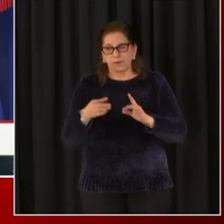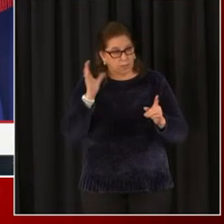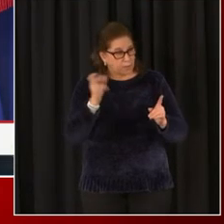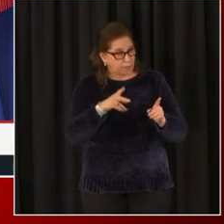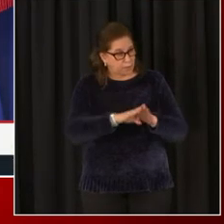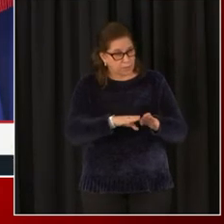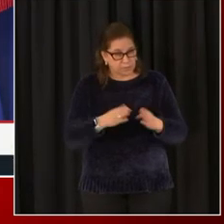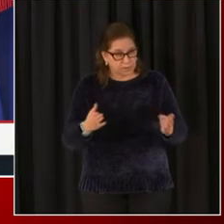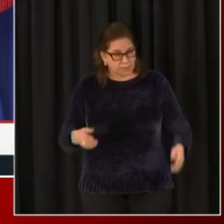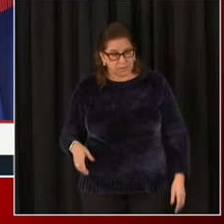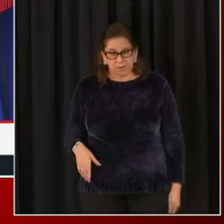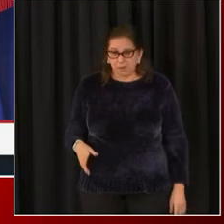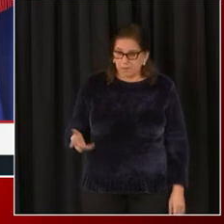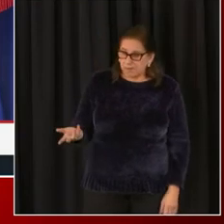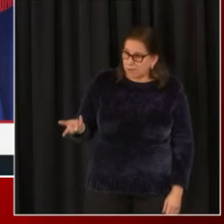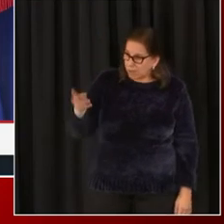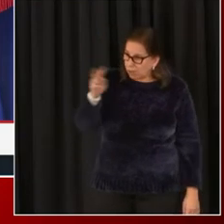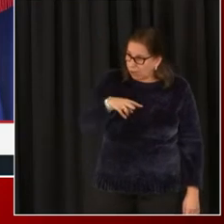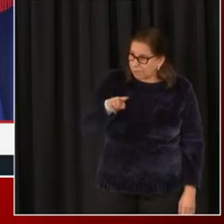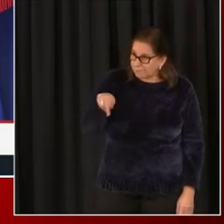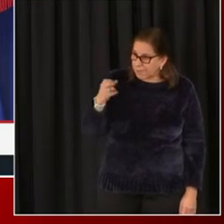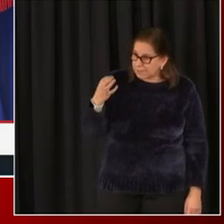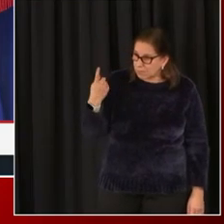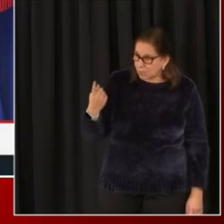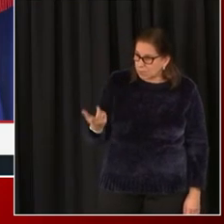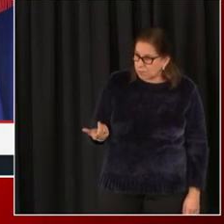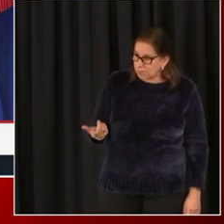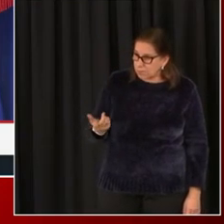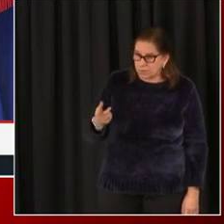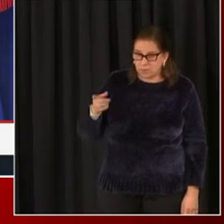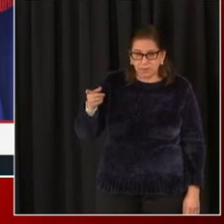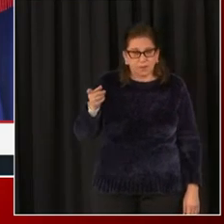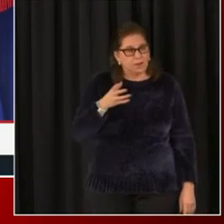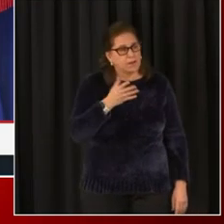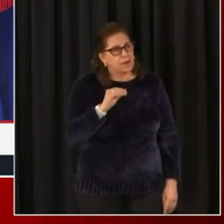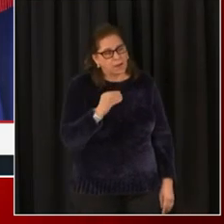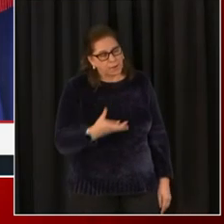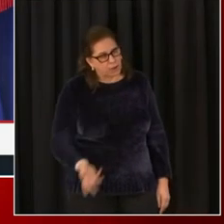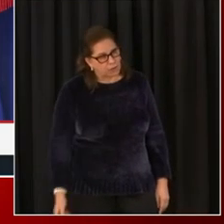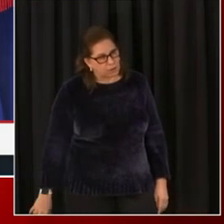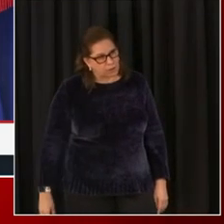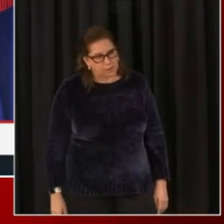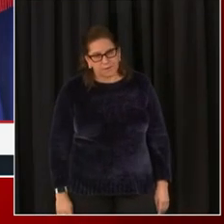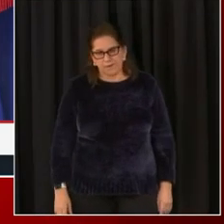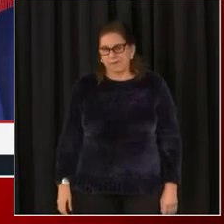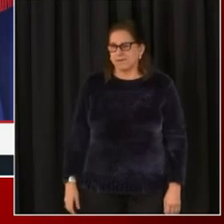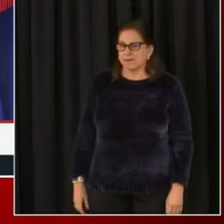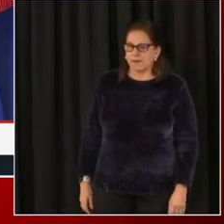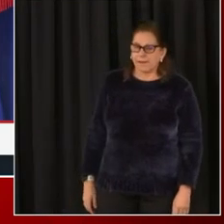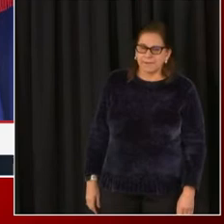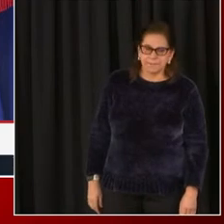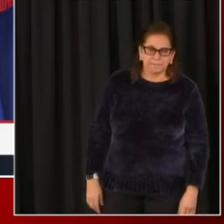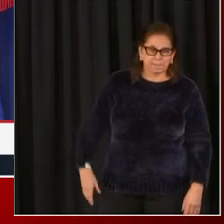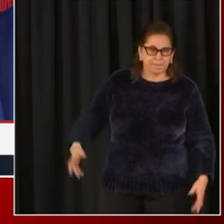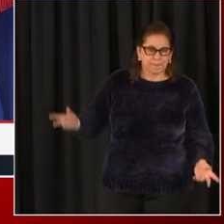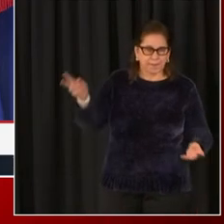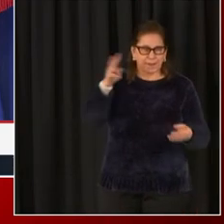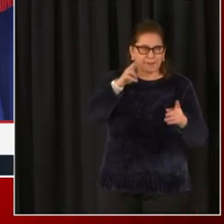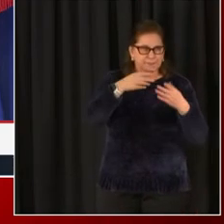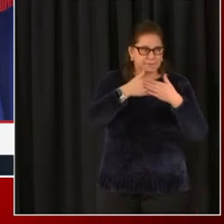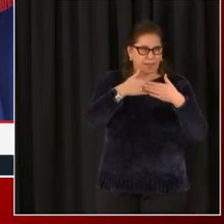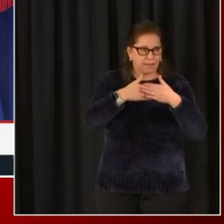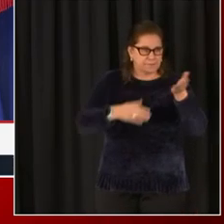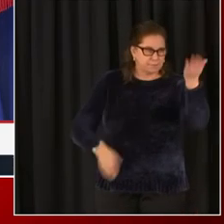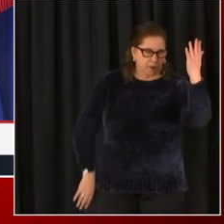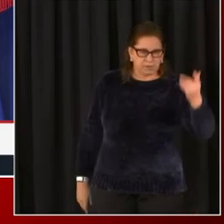again? What you're looking at, the, the phase one, twos and threes? What are the numbers, the positivity numbers? Do we, can we pull up that chart,